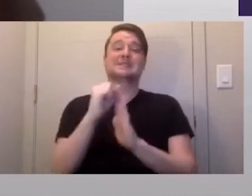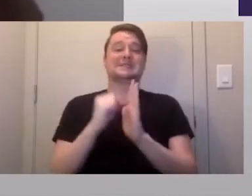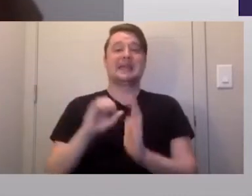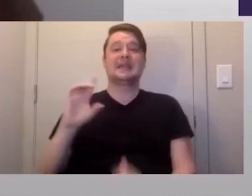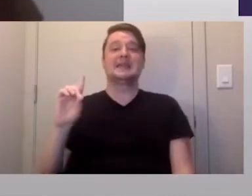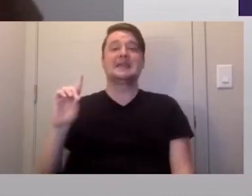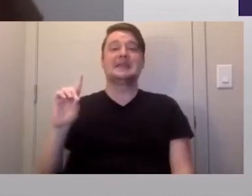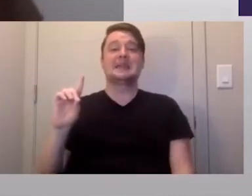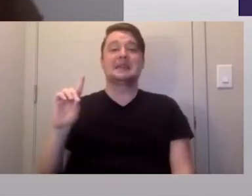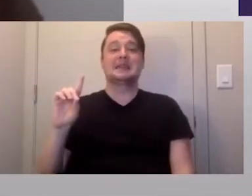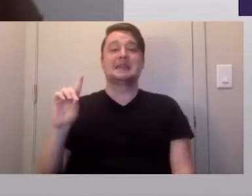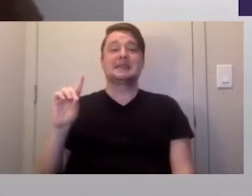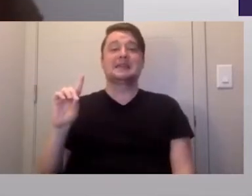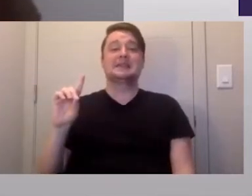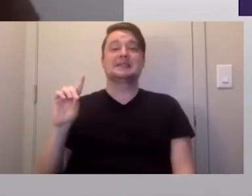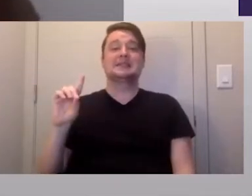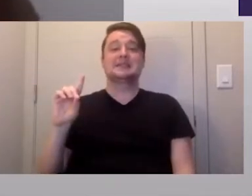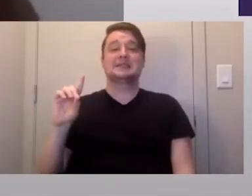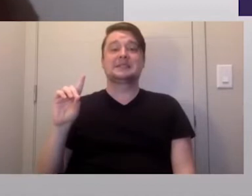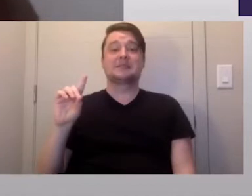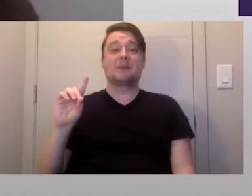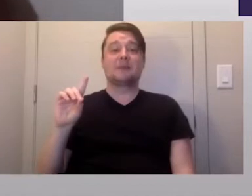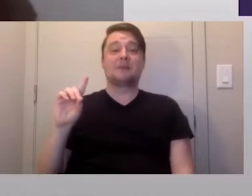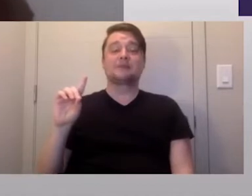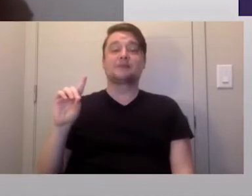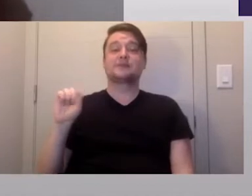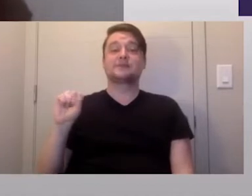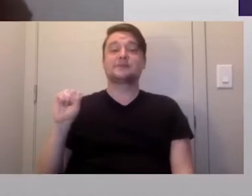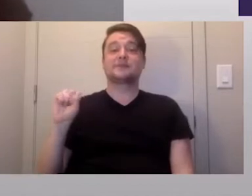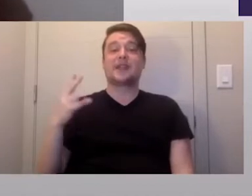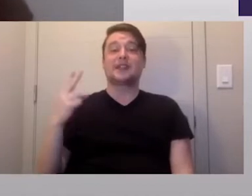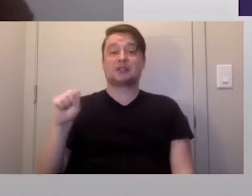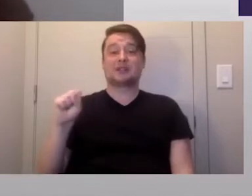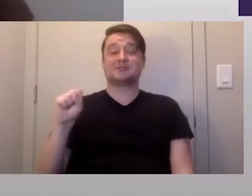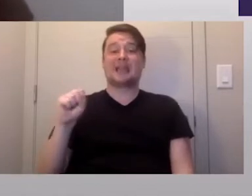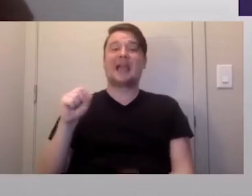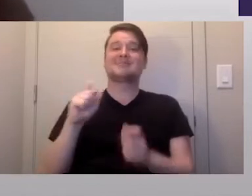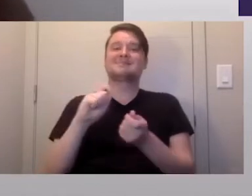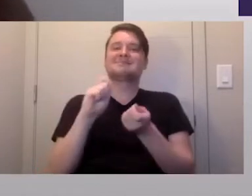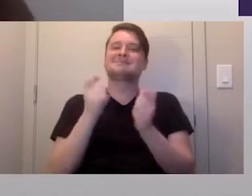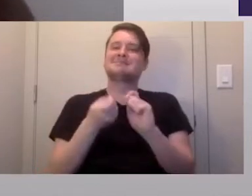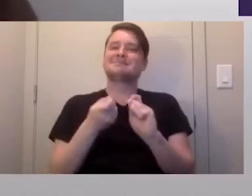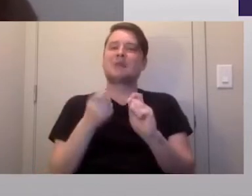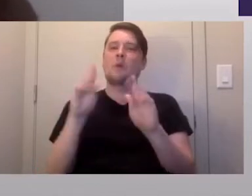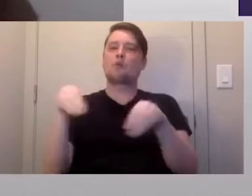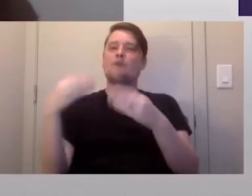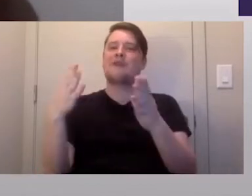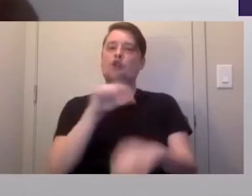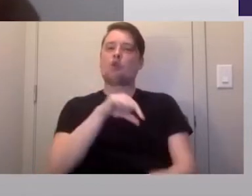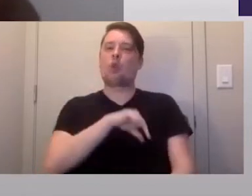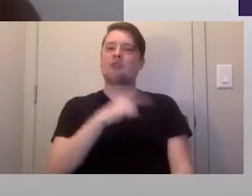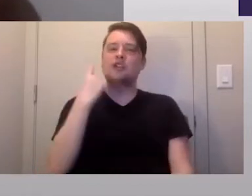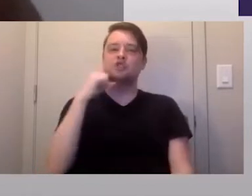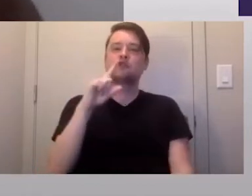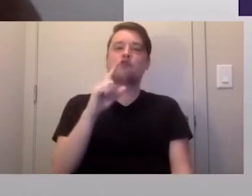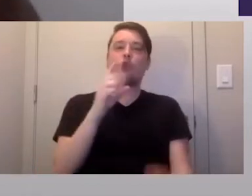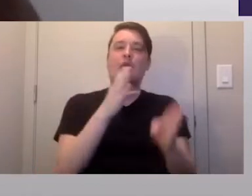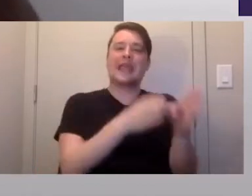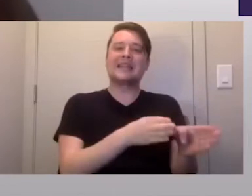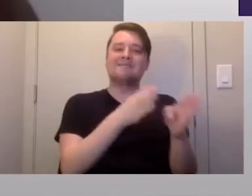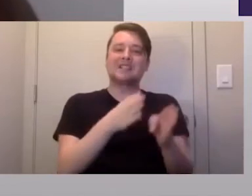Department of Social and Health Services, has temporarily revised provider qualifications for both individual